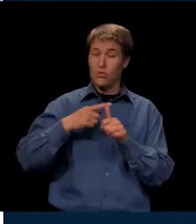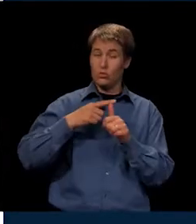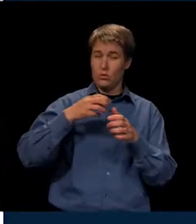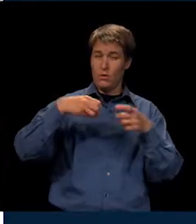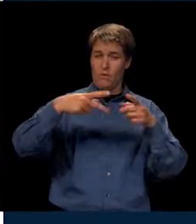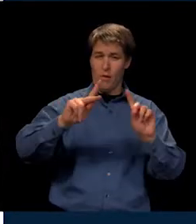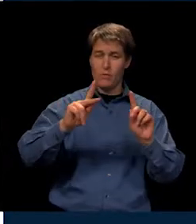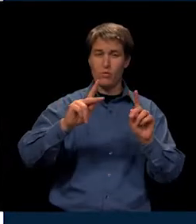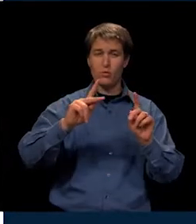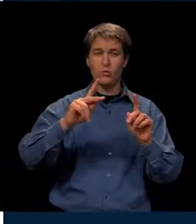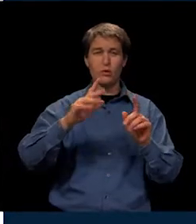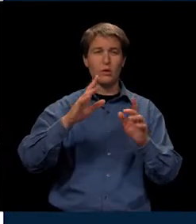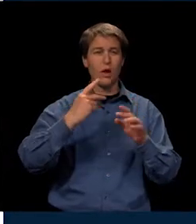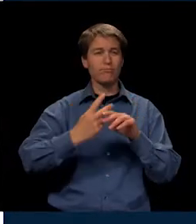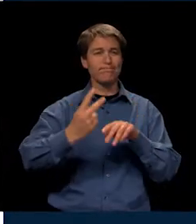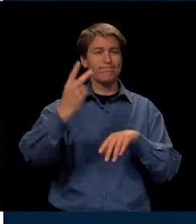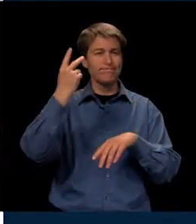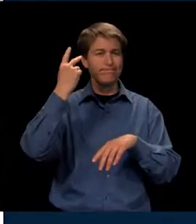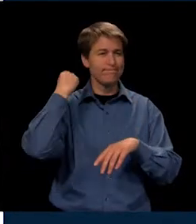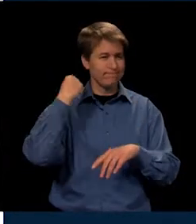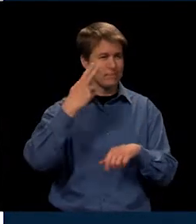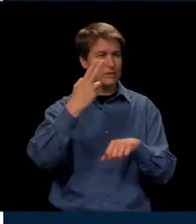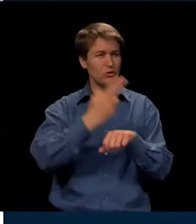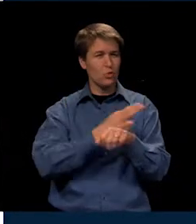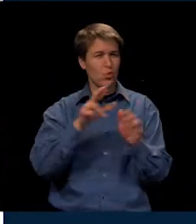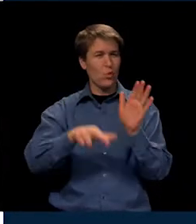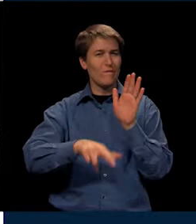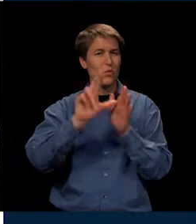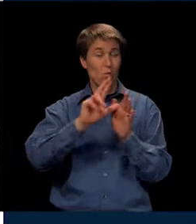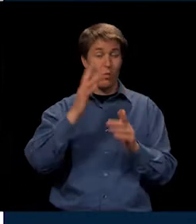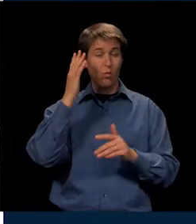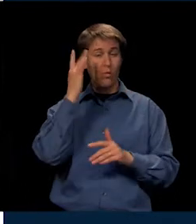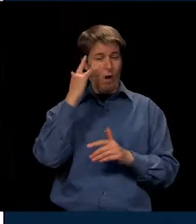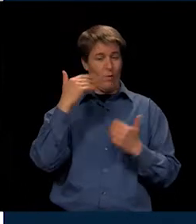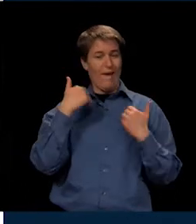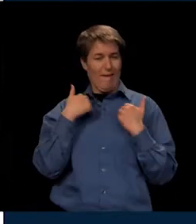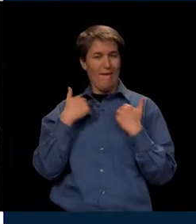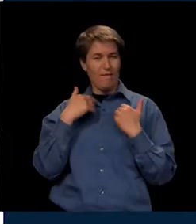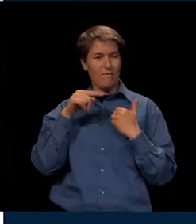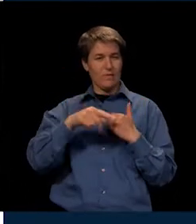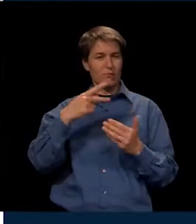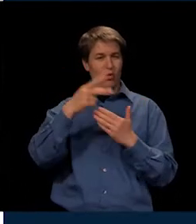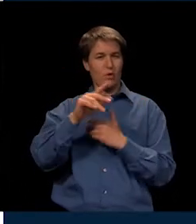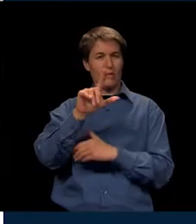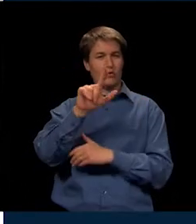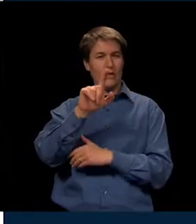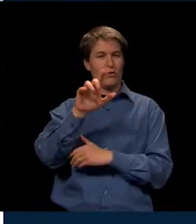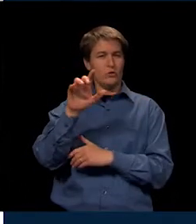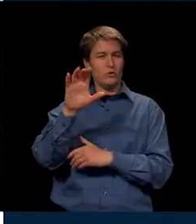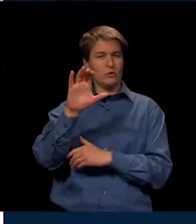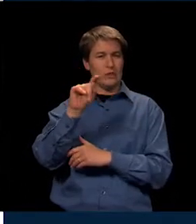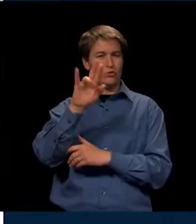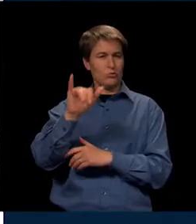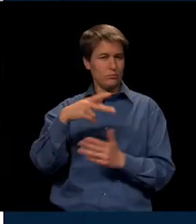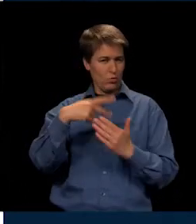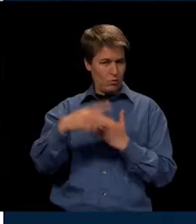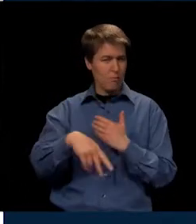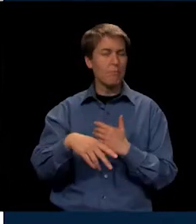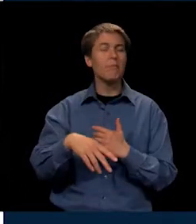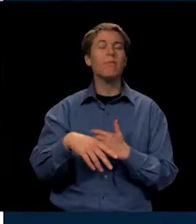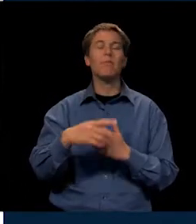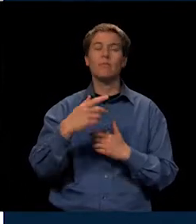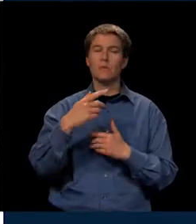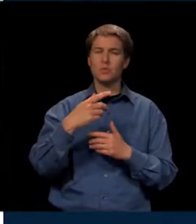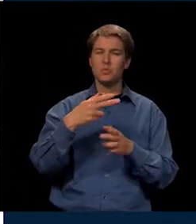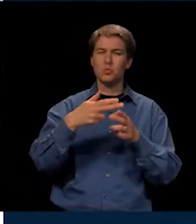little memory walk, if you will, a historical review of why we have the 21st Century programs and how they were developed. We did a little piece on